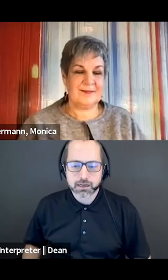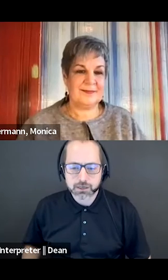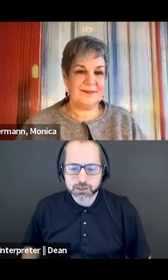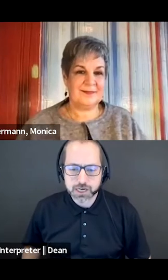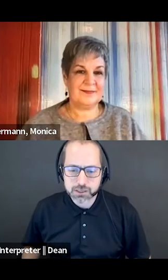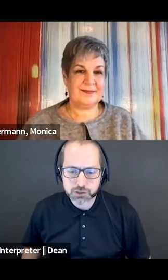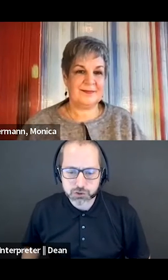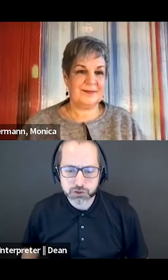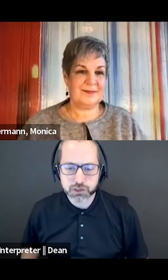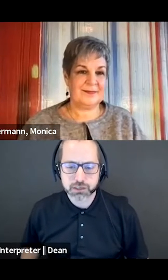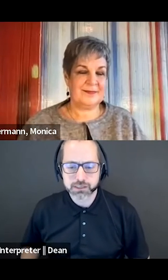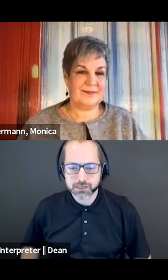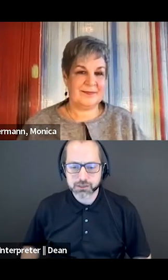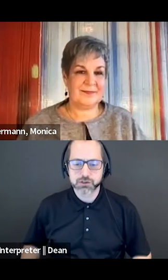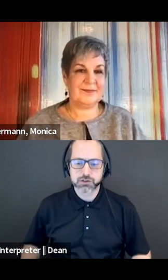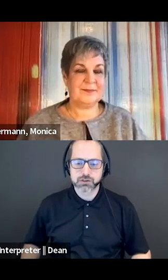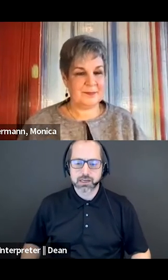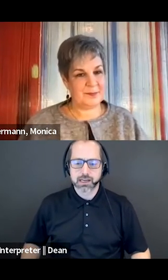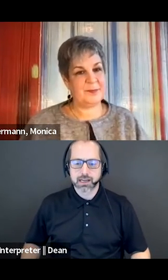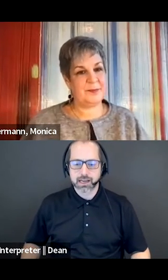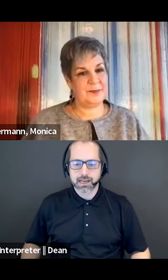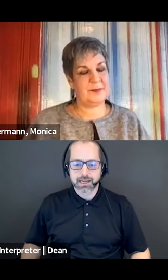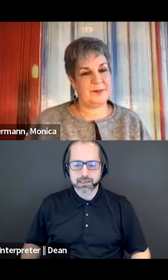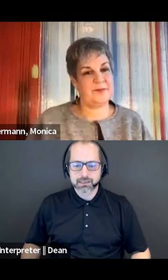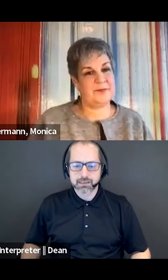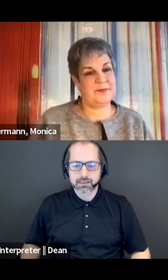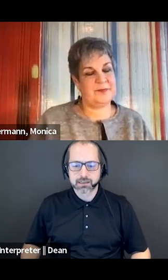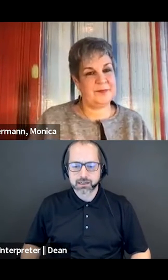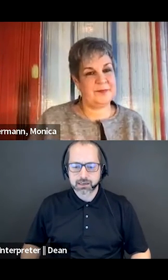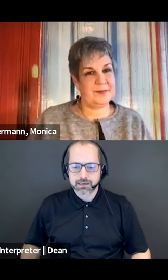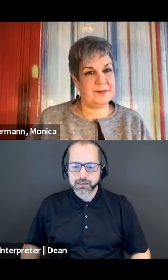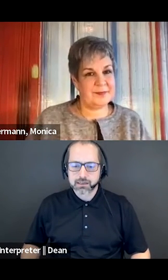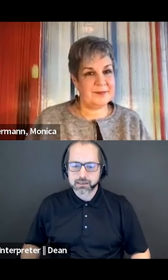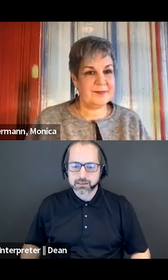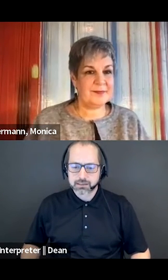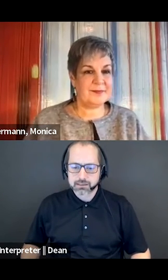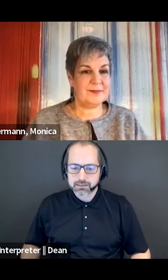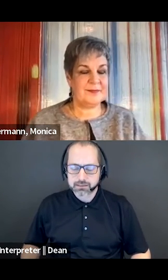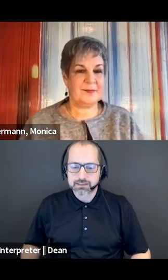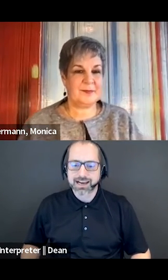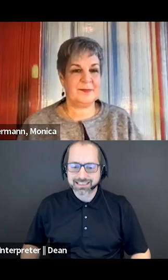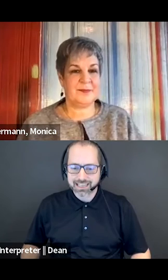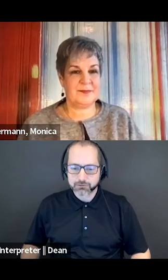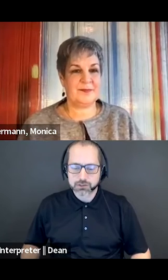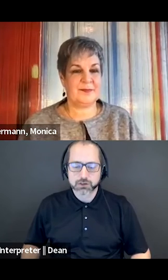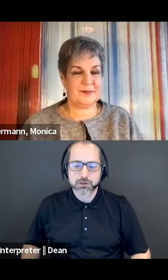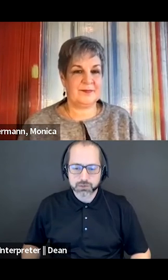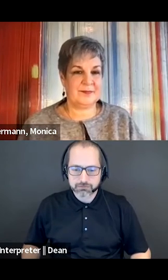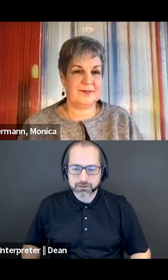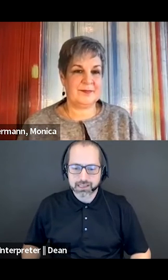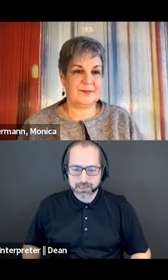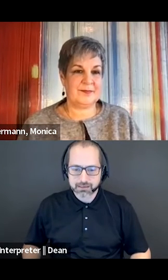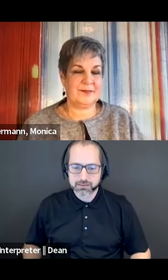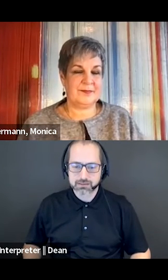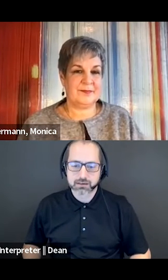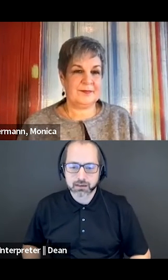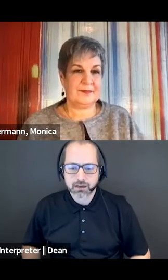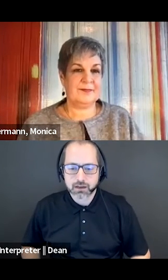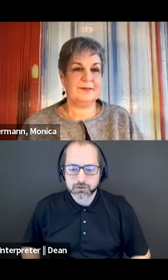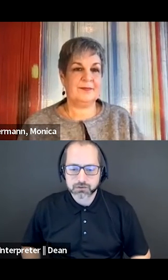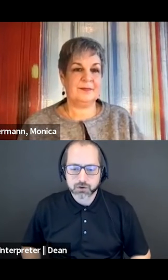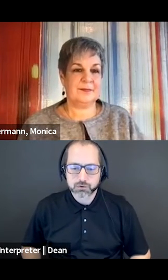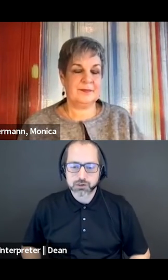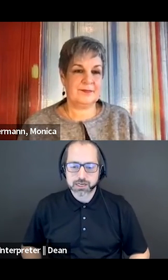A gesture, gestures, and sign language are two different things.